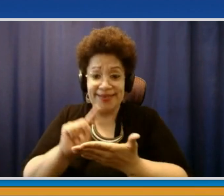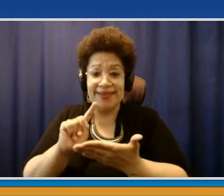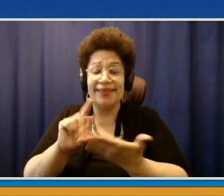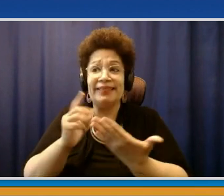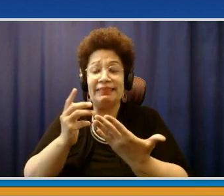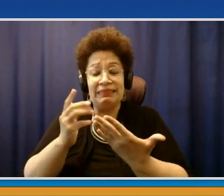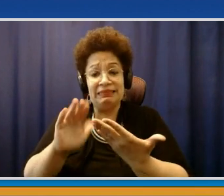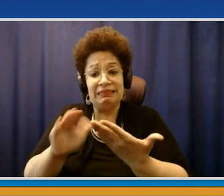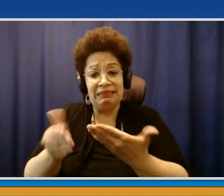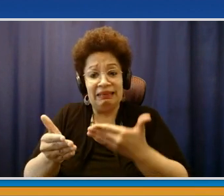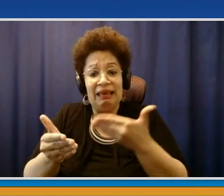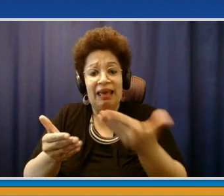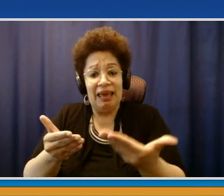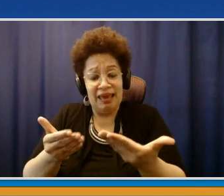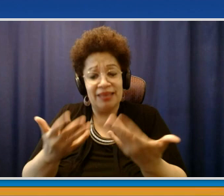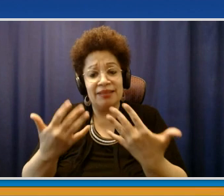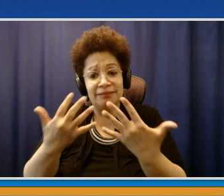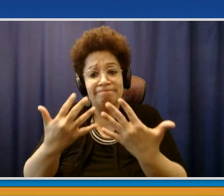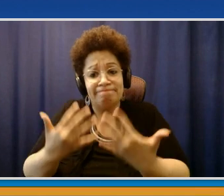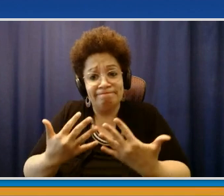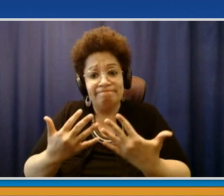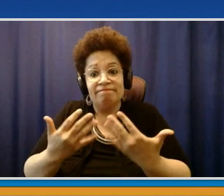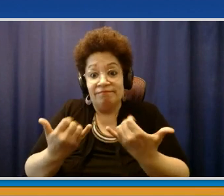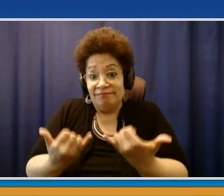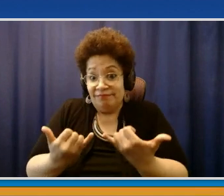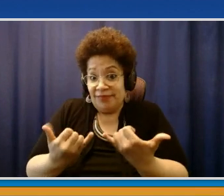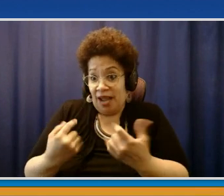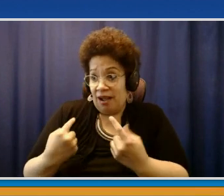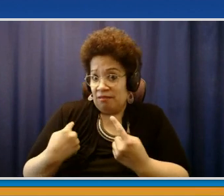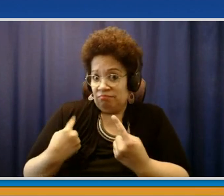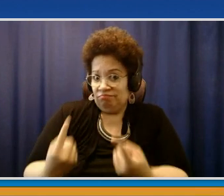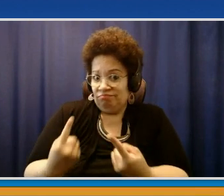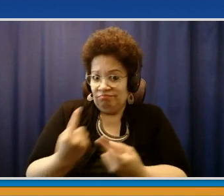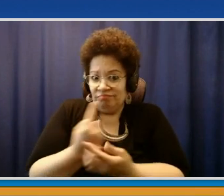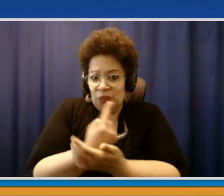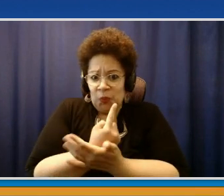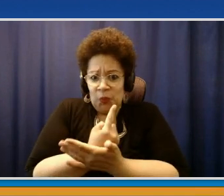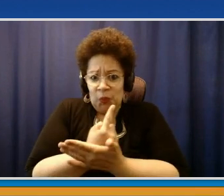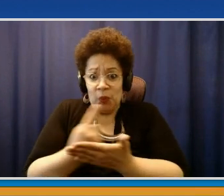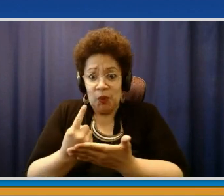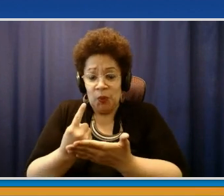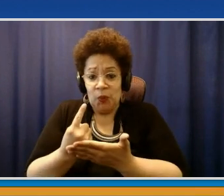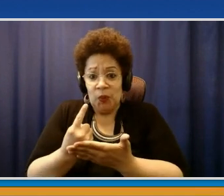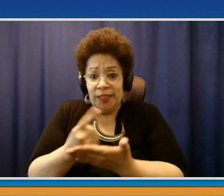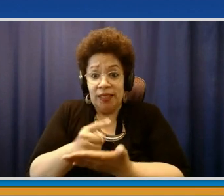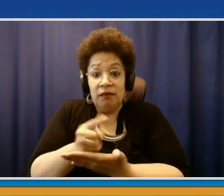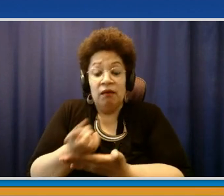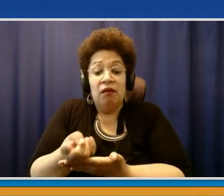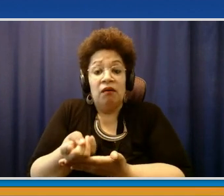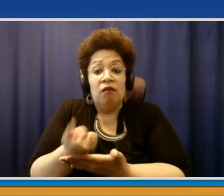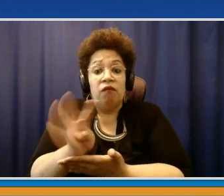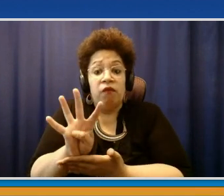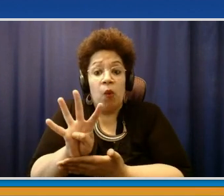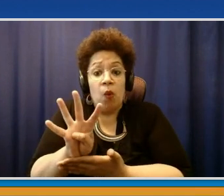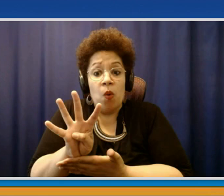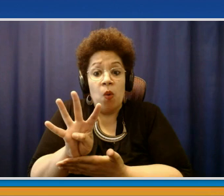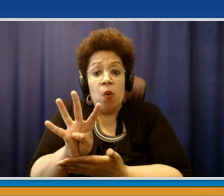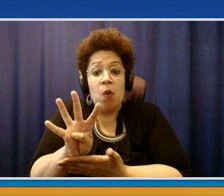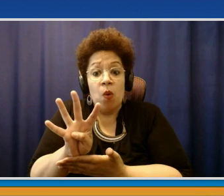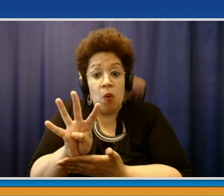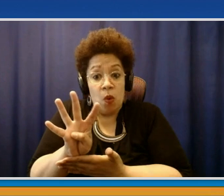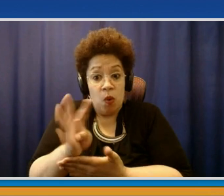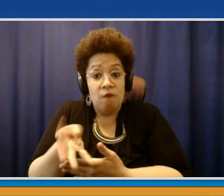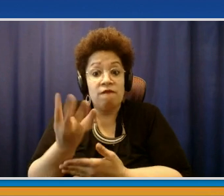Now this week, this past seven days, we've lost four individuals of Westchester County. That is a much lower number. We'd like to be able to report